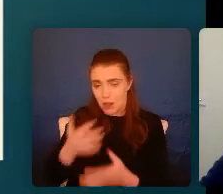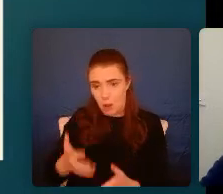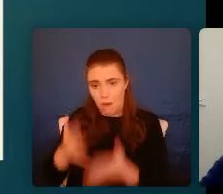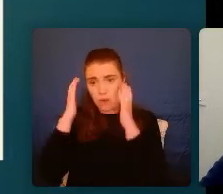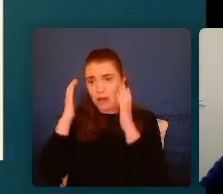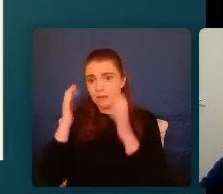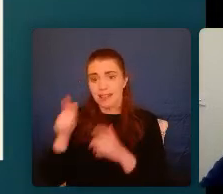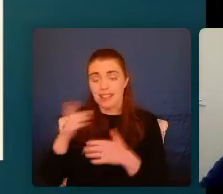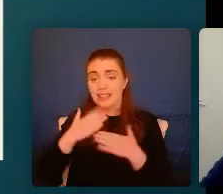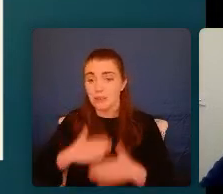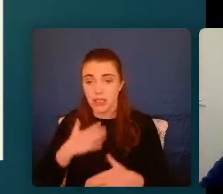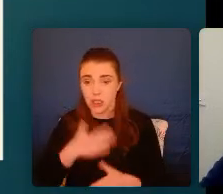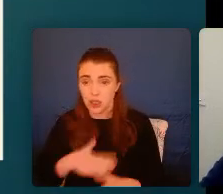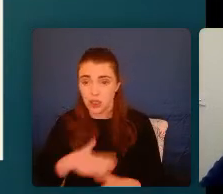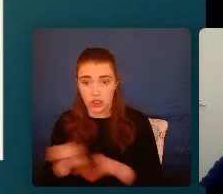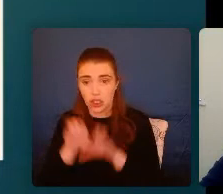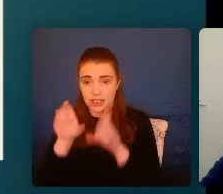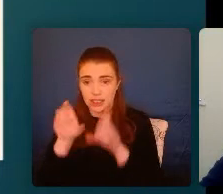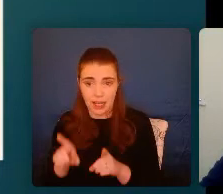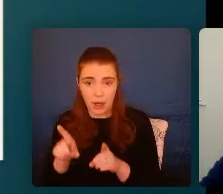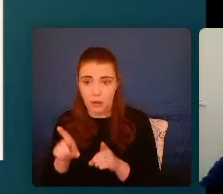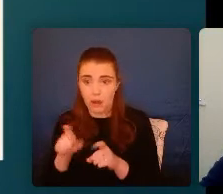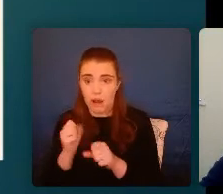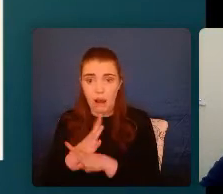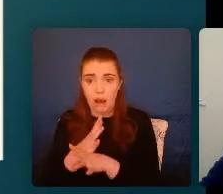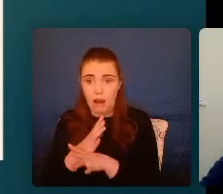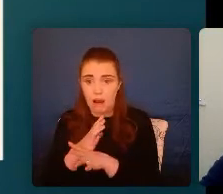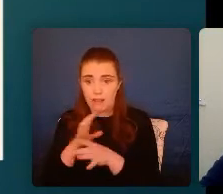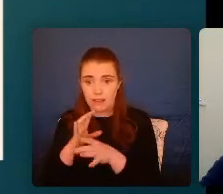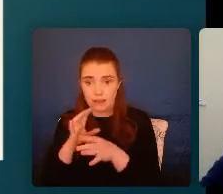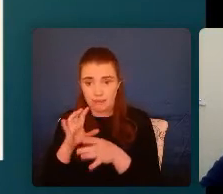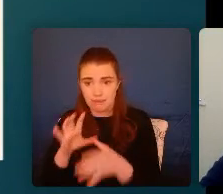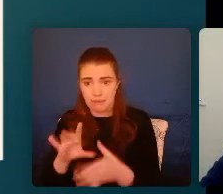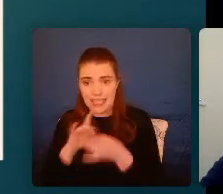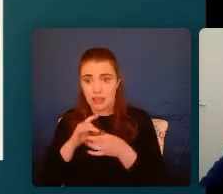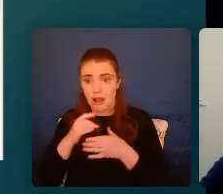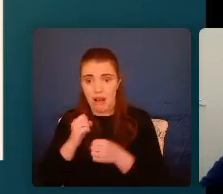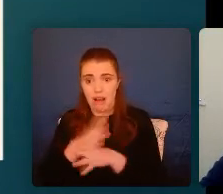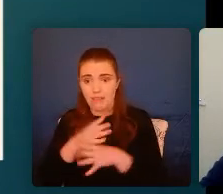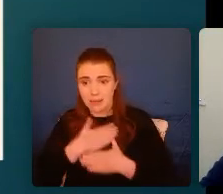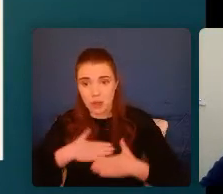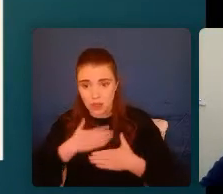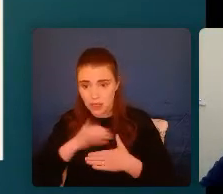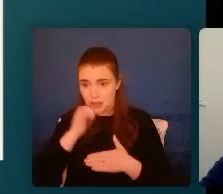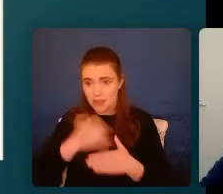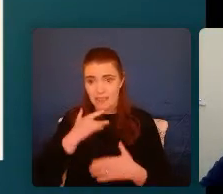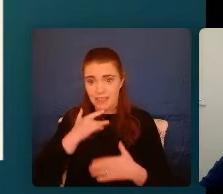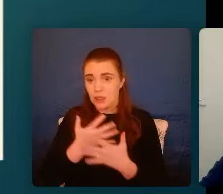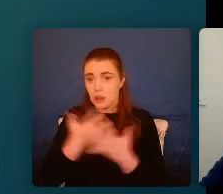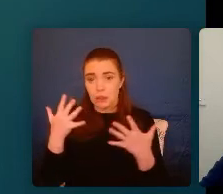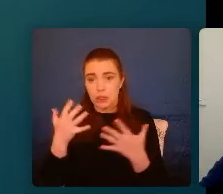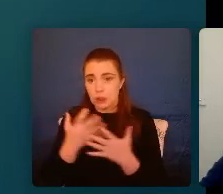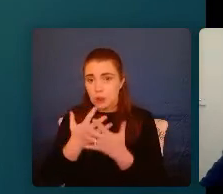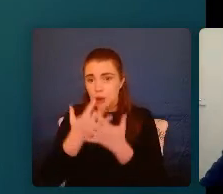that's the body essentially shutting down all of its connection to emotions because it just feels like it's too much. It's too big to process.